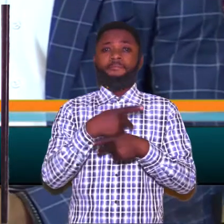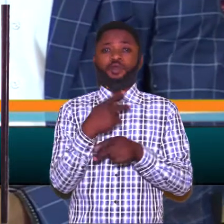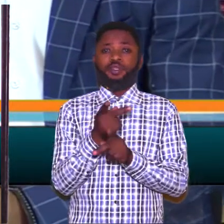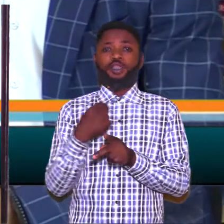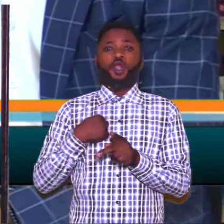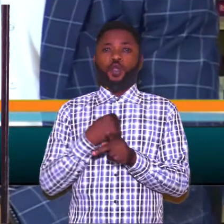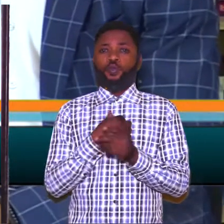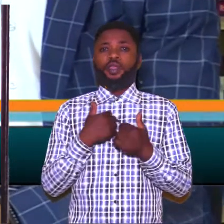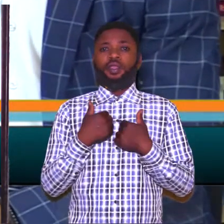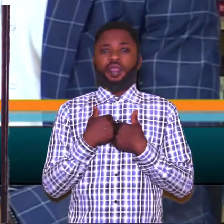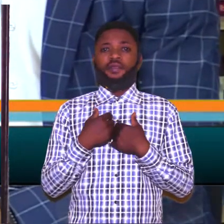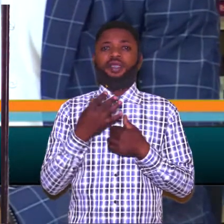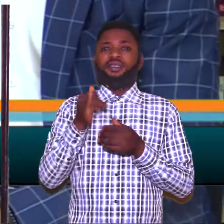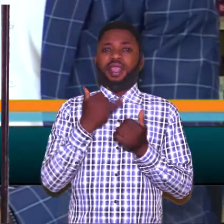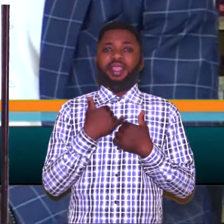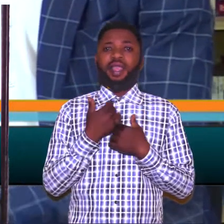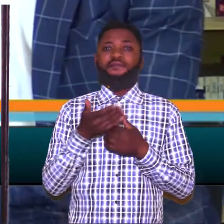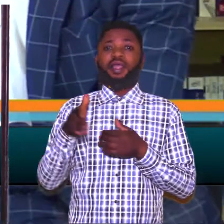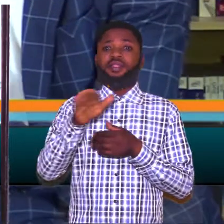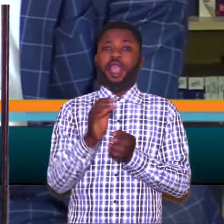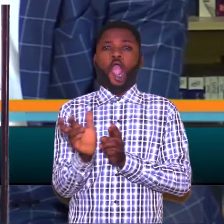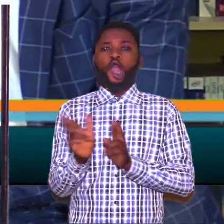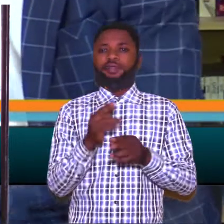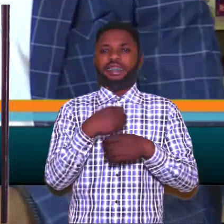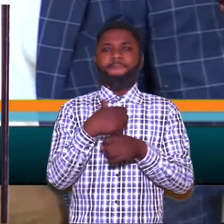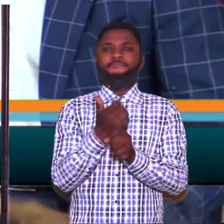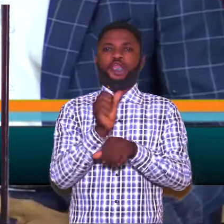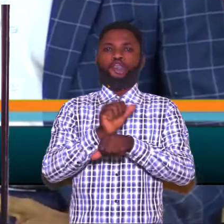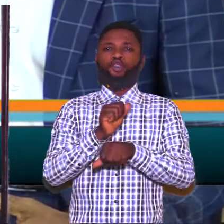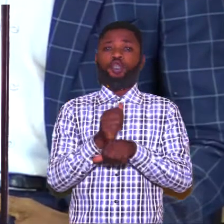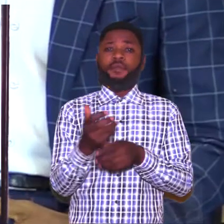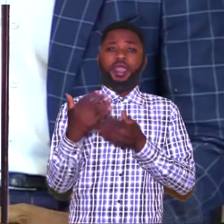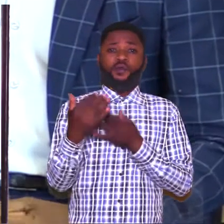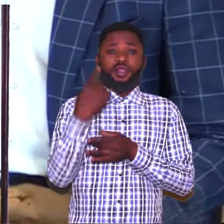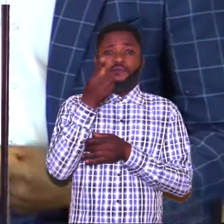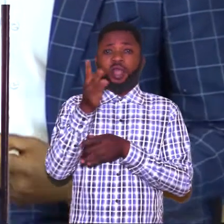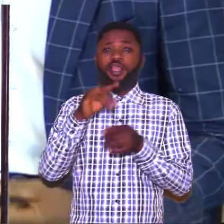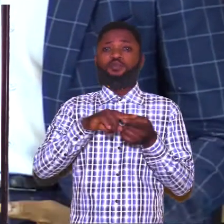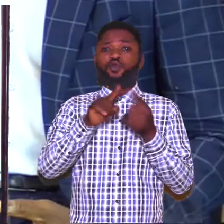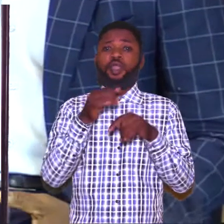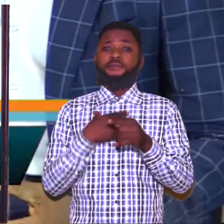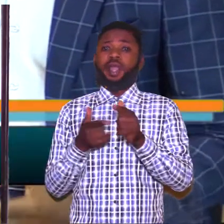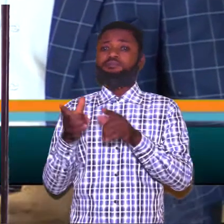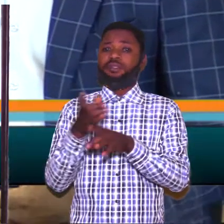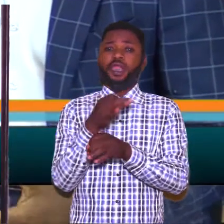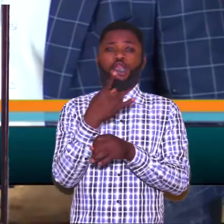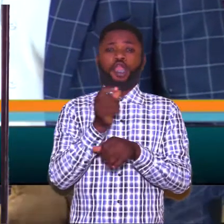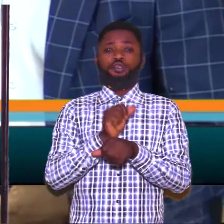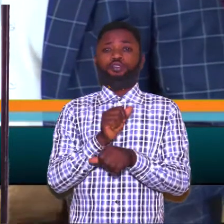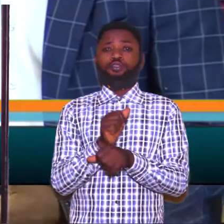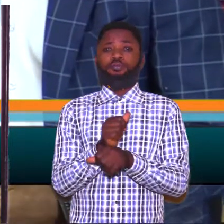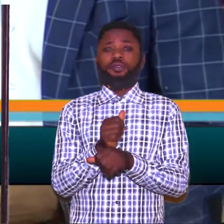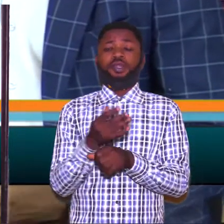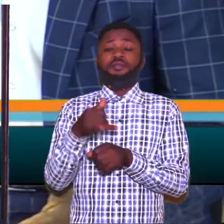products available, they have their already made job. Waiting for them to come out and take